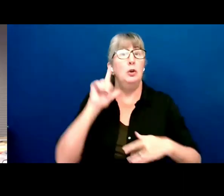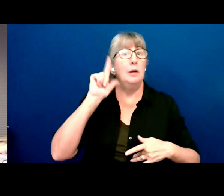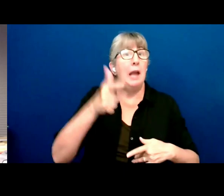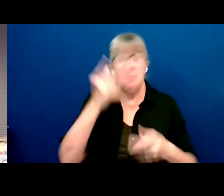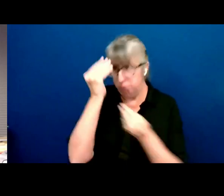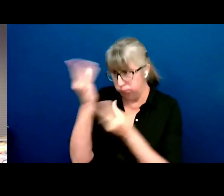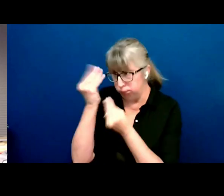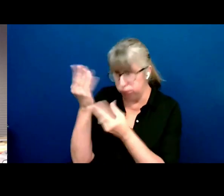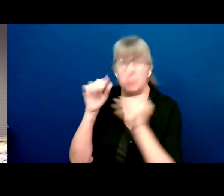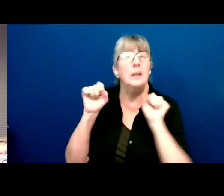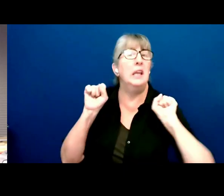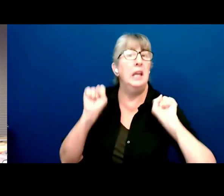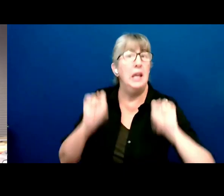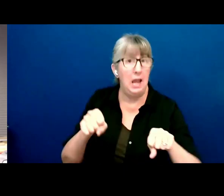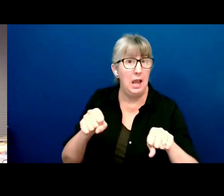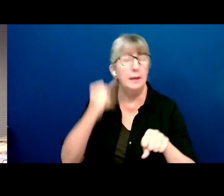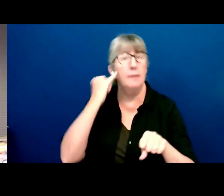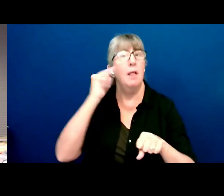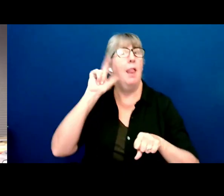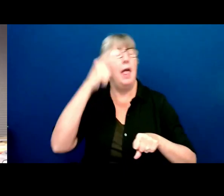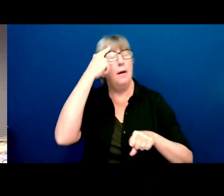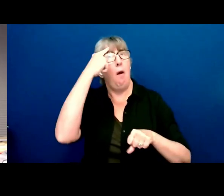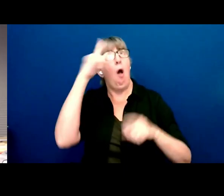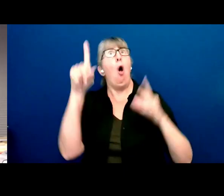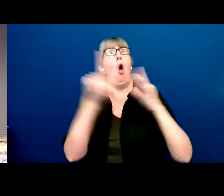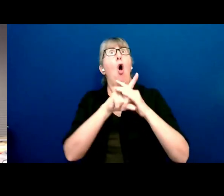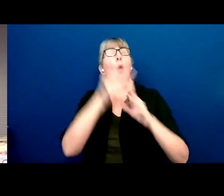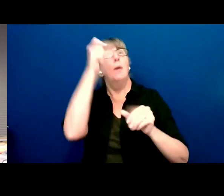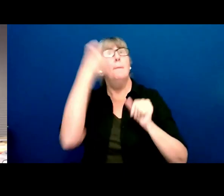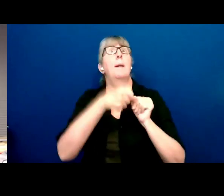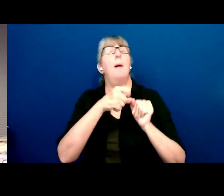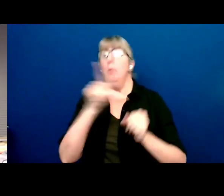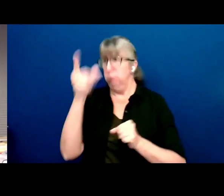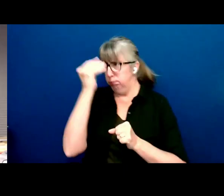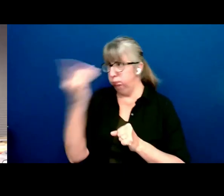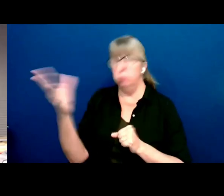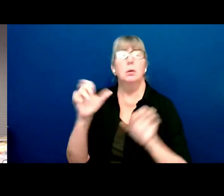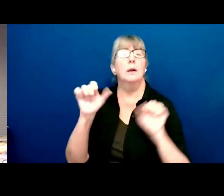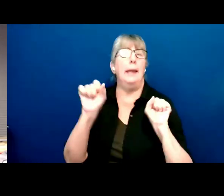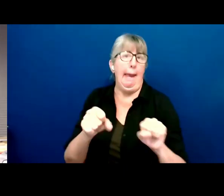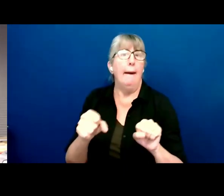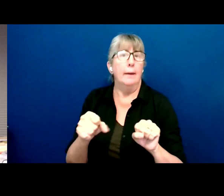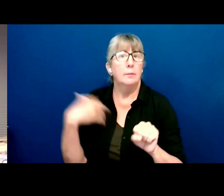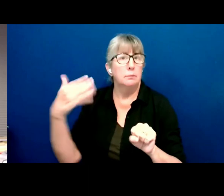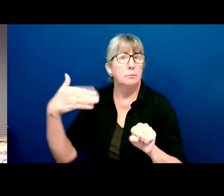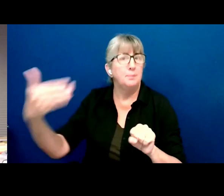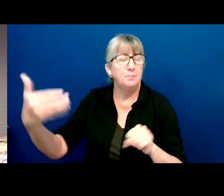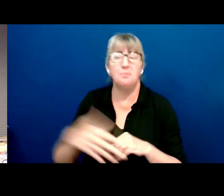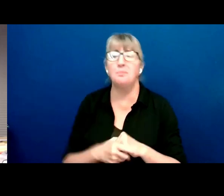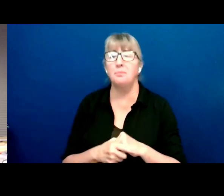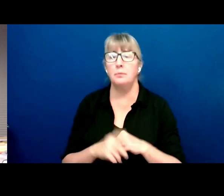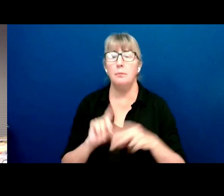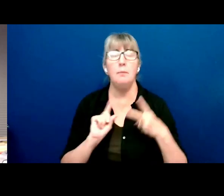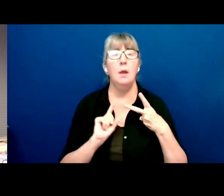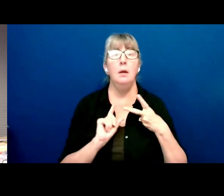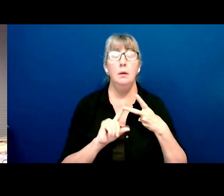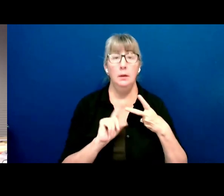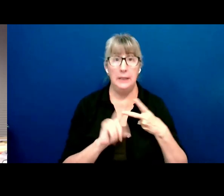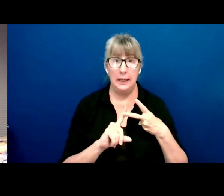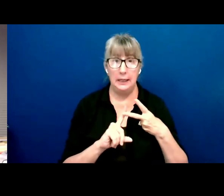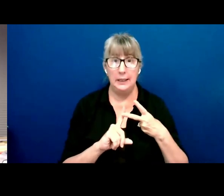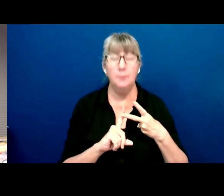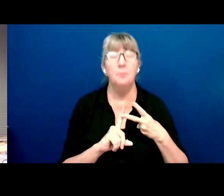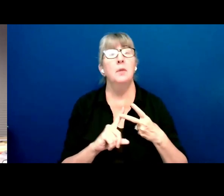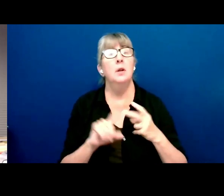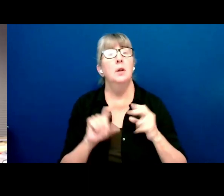that you may have recalled that you didn't convey in the first place. Secondly, you can also contact